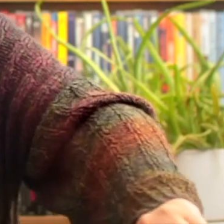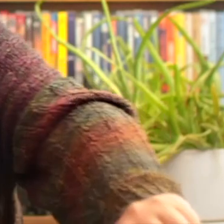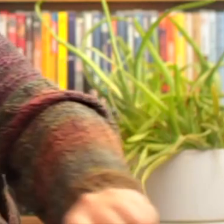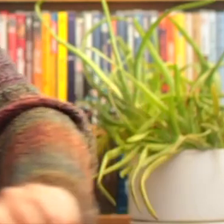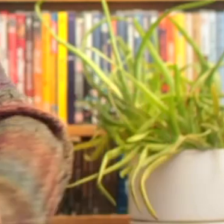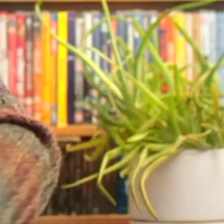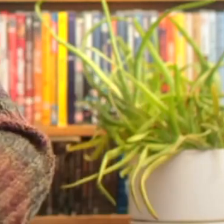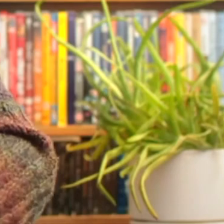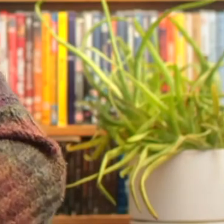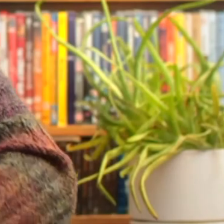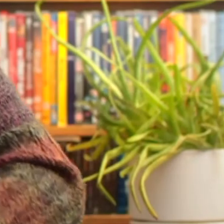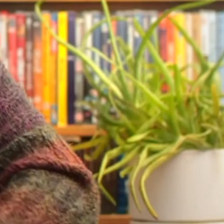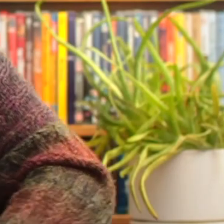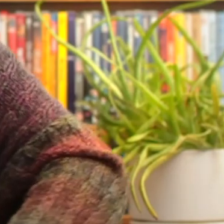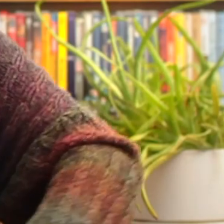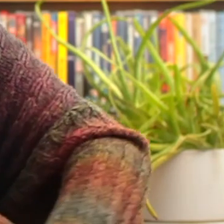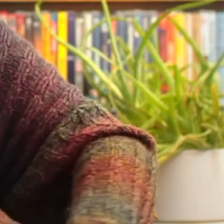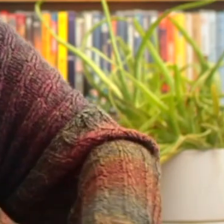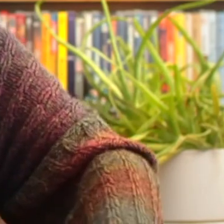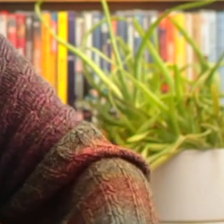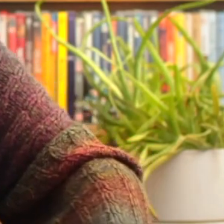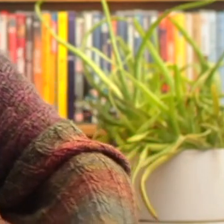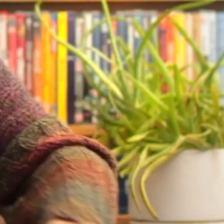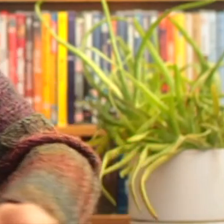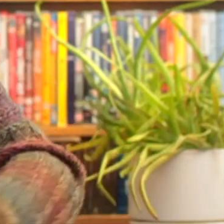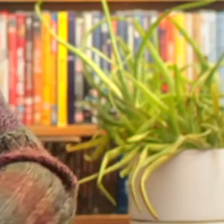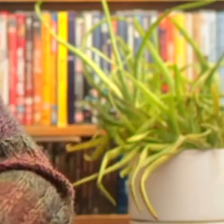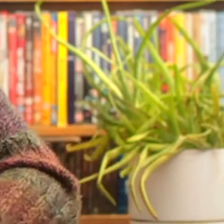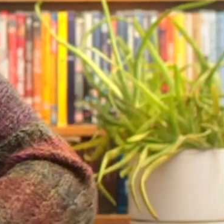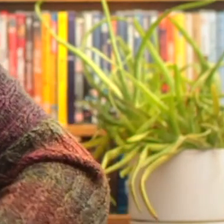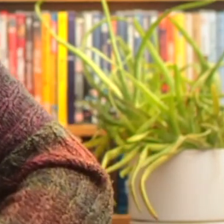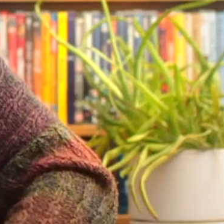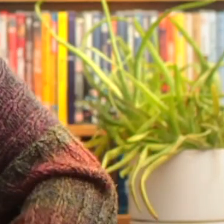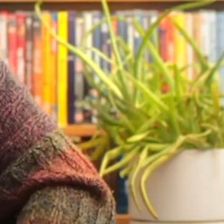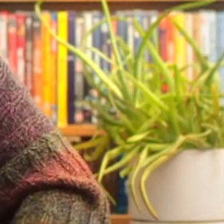I'm using different instruments to make surrounding sounds.